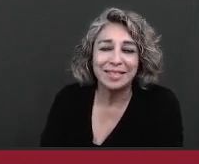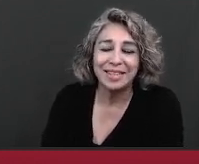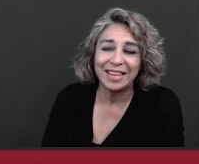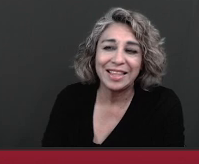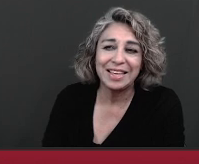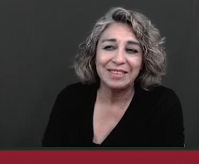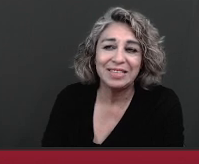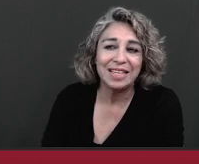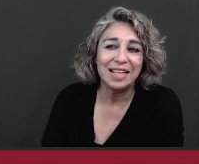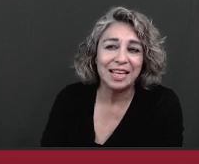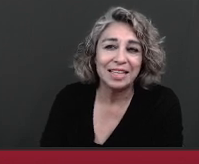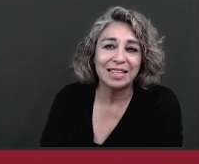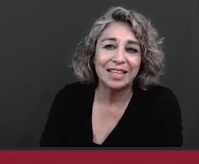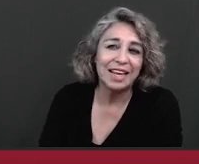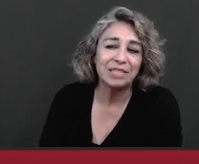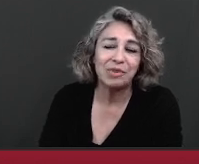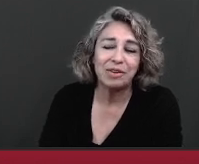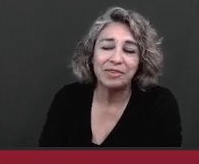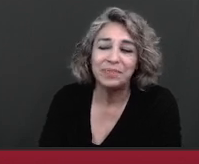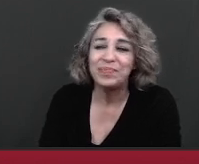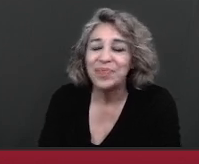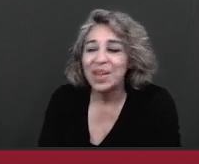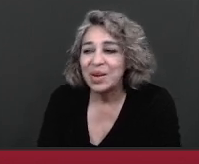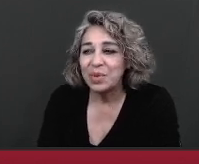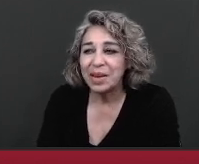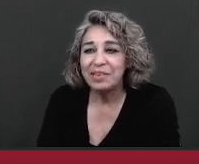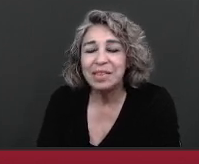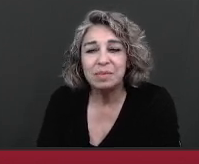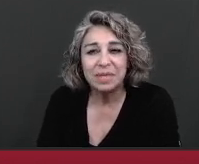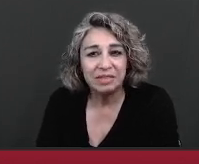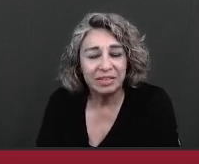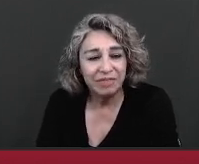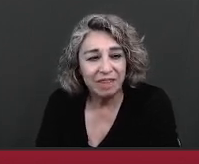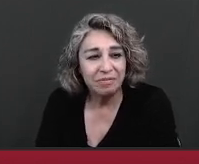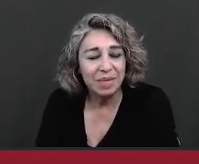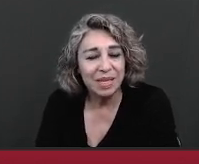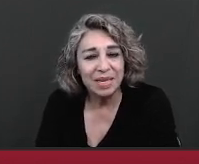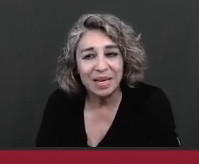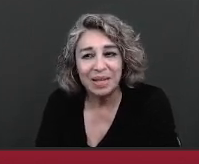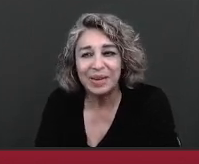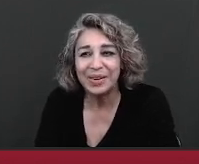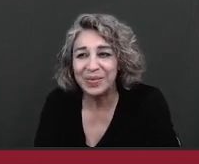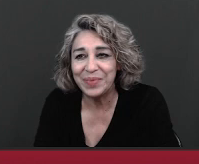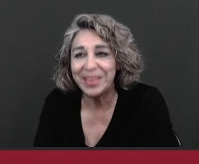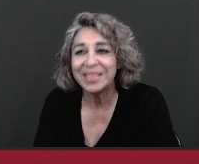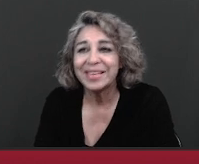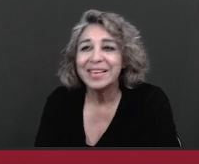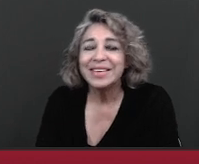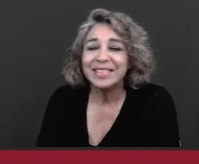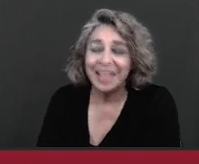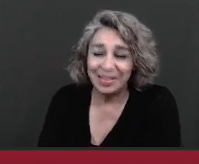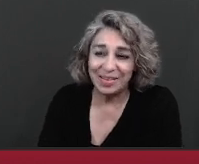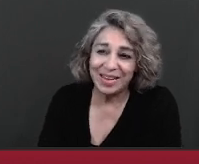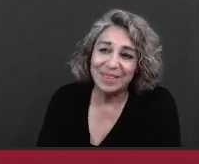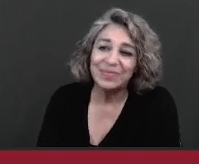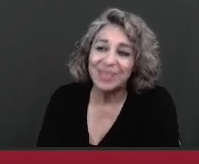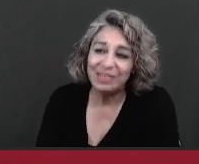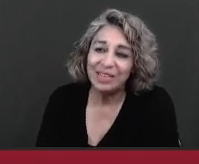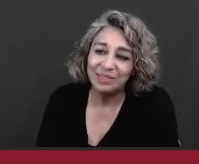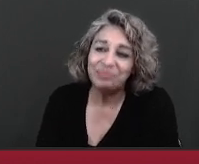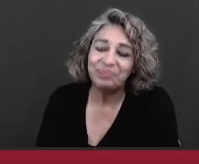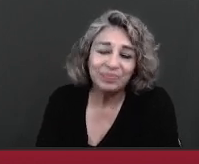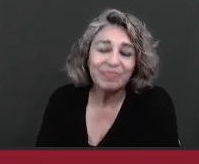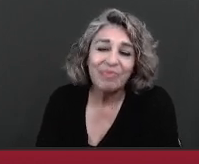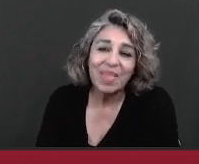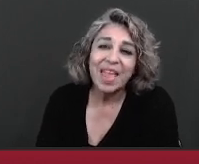presidents I think it was like the last four of them were giving themselves a five million dollar a month salary to